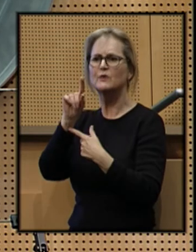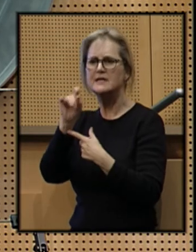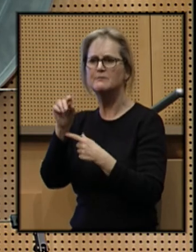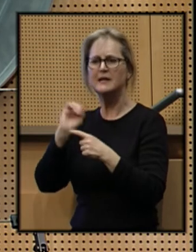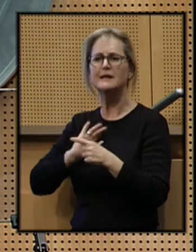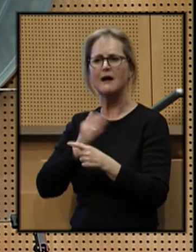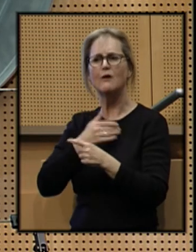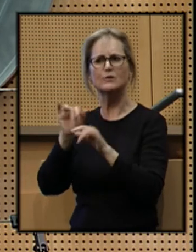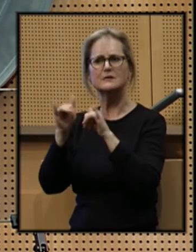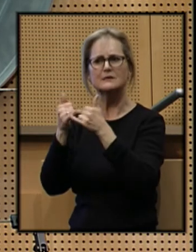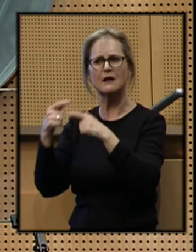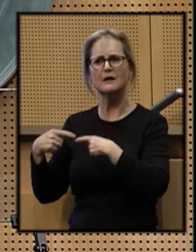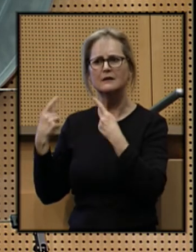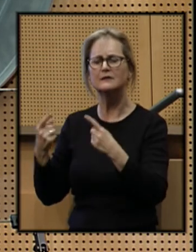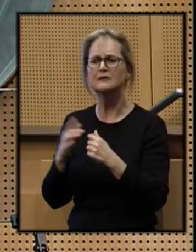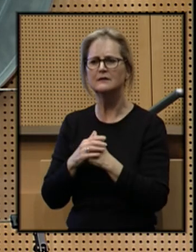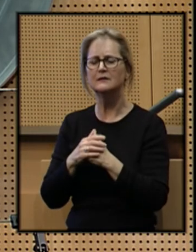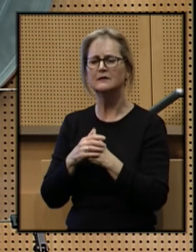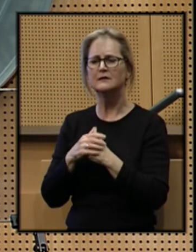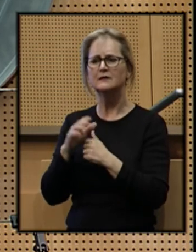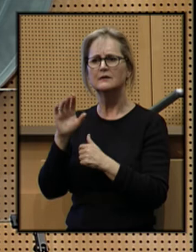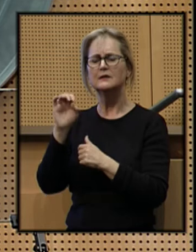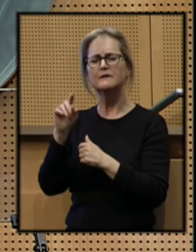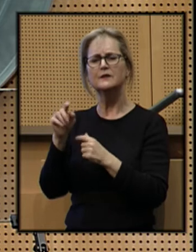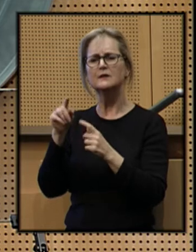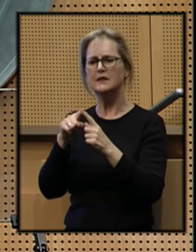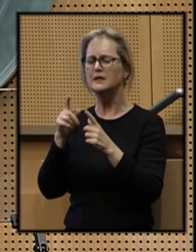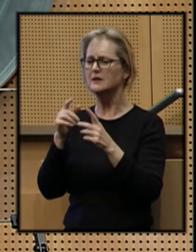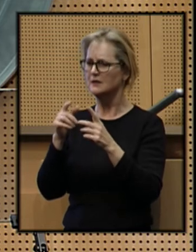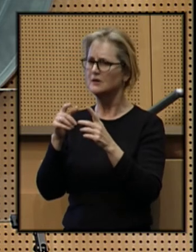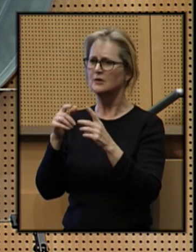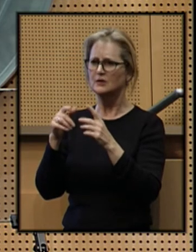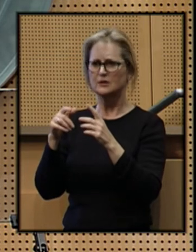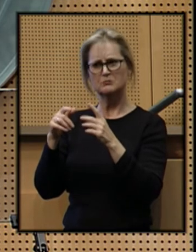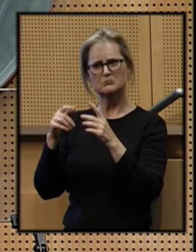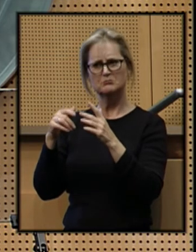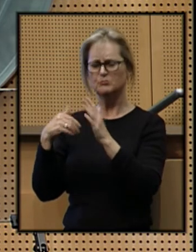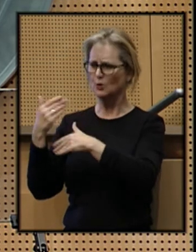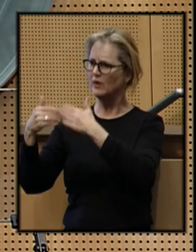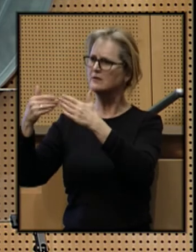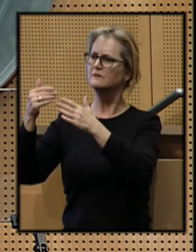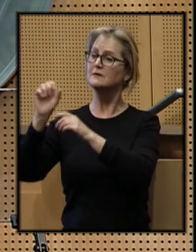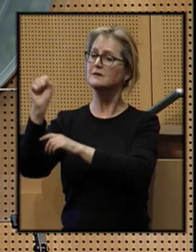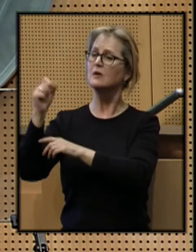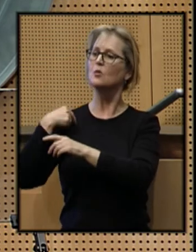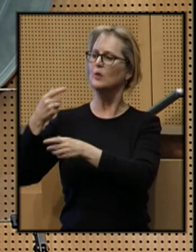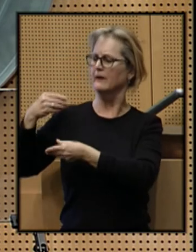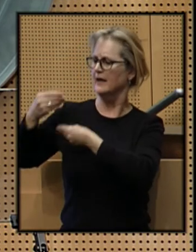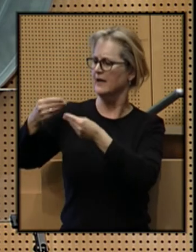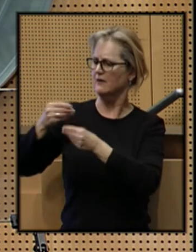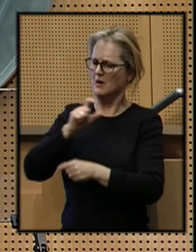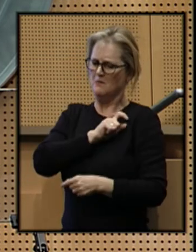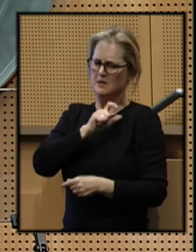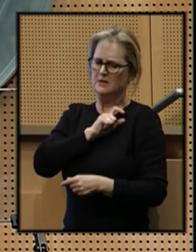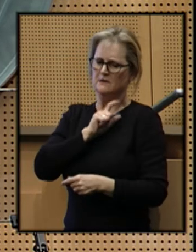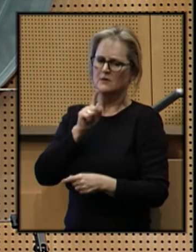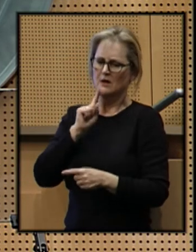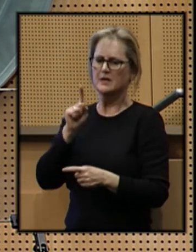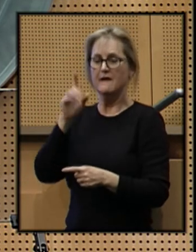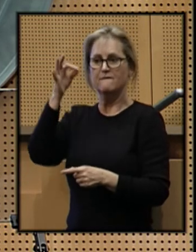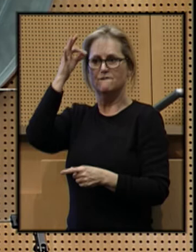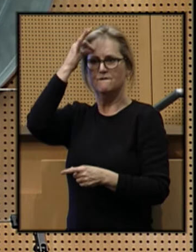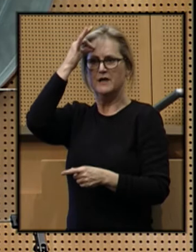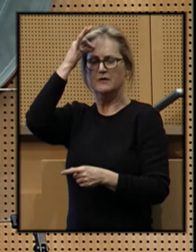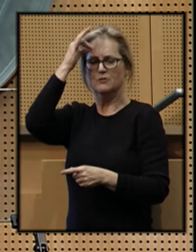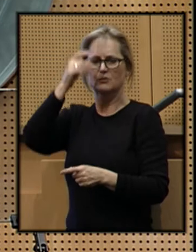in our society. Even in progressive Seattle, we inherited a police force under a federal